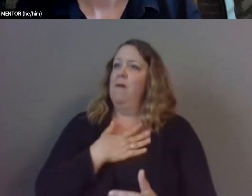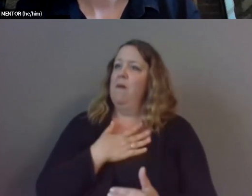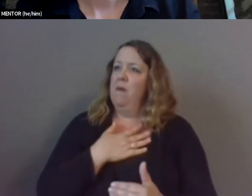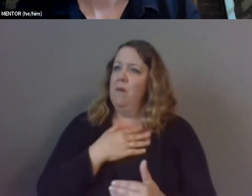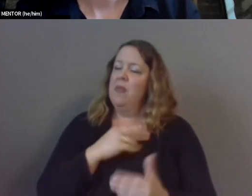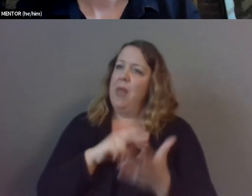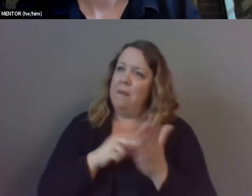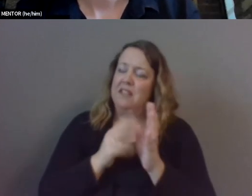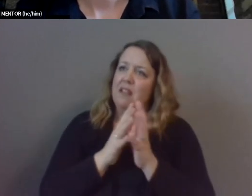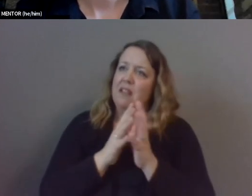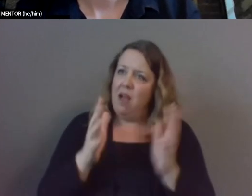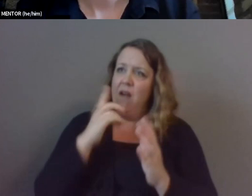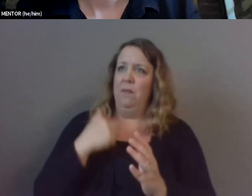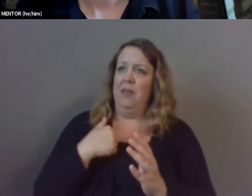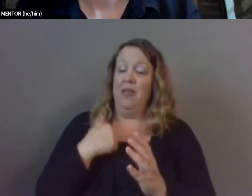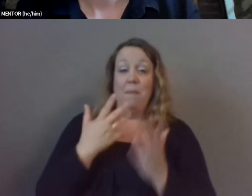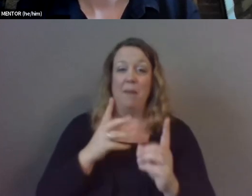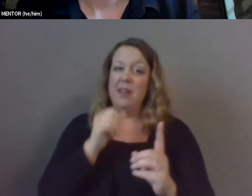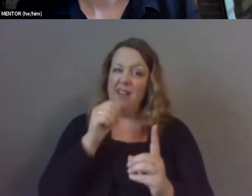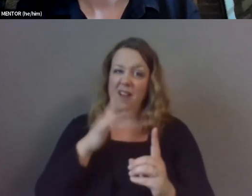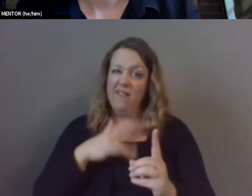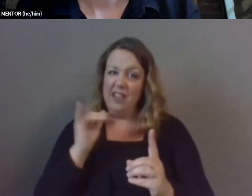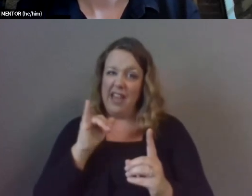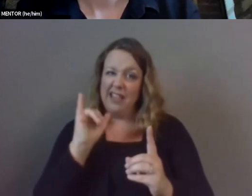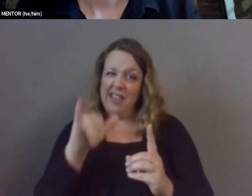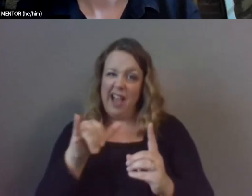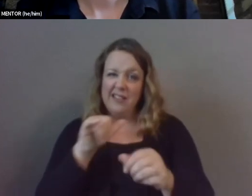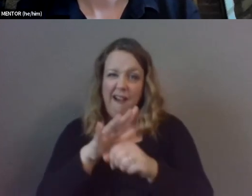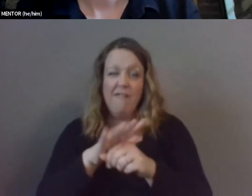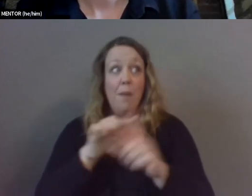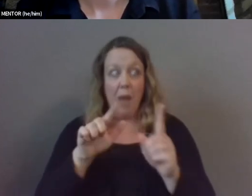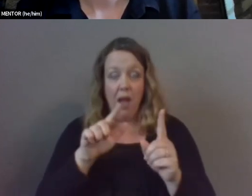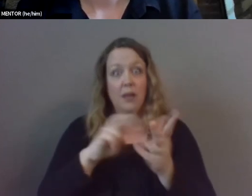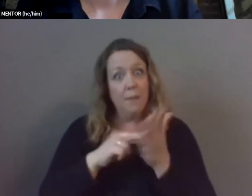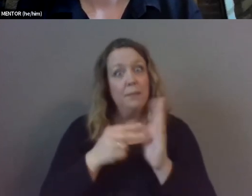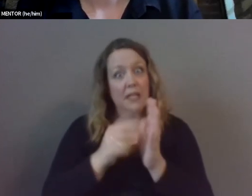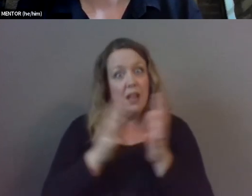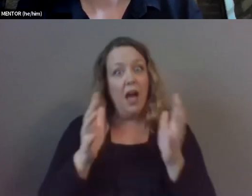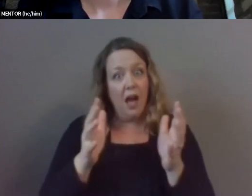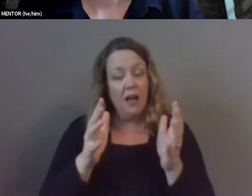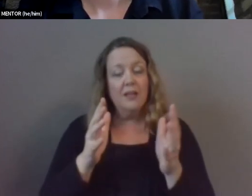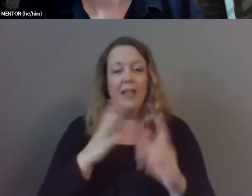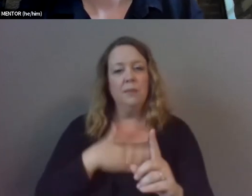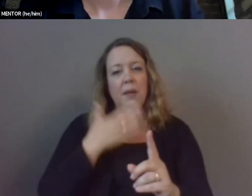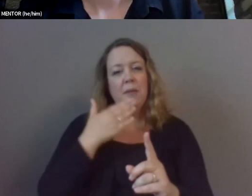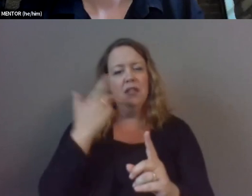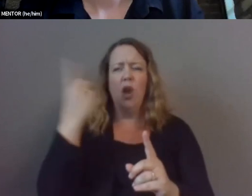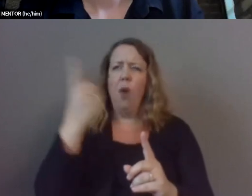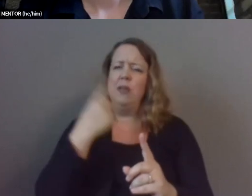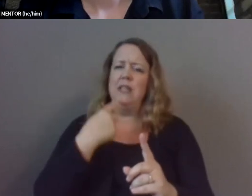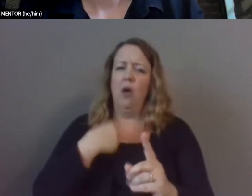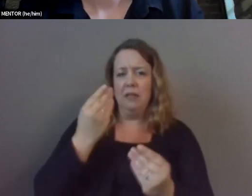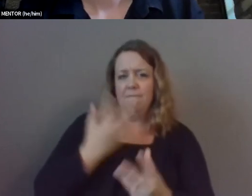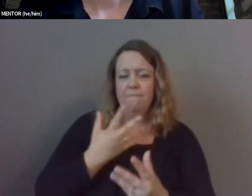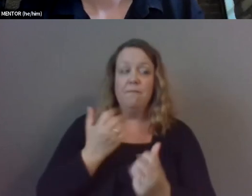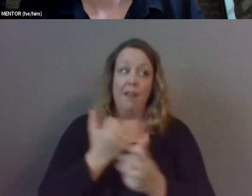like it means a lot but for that person it does mean a lot um and that's one of the things that my best friend always told me everything's gonna be